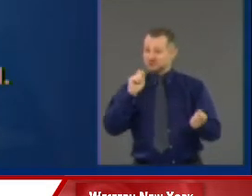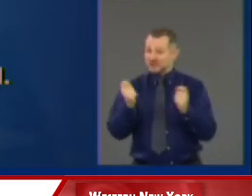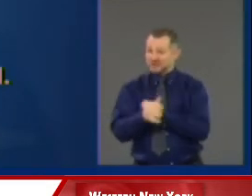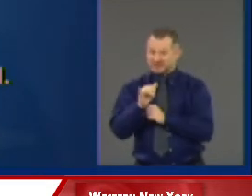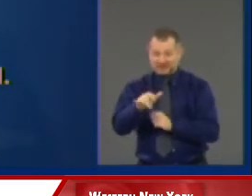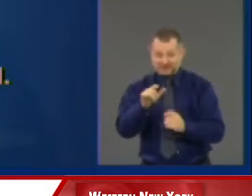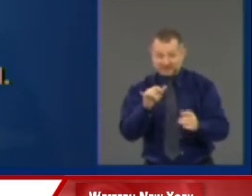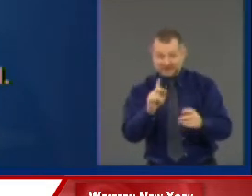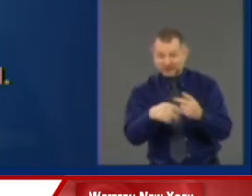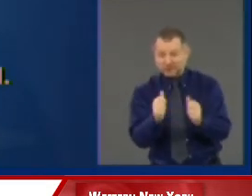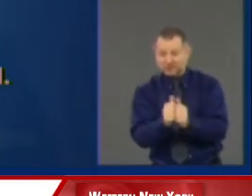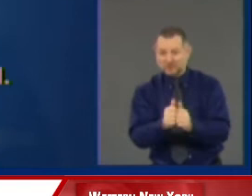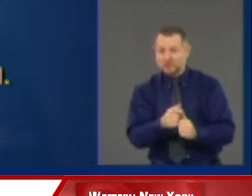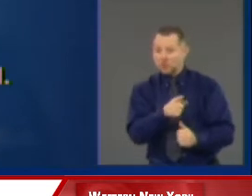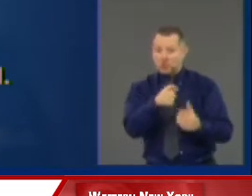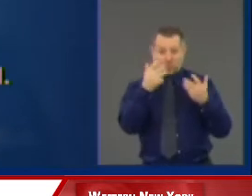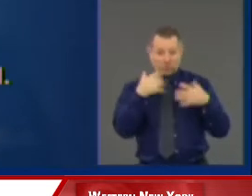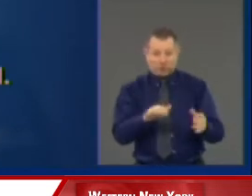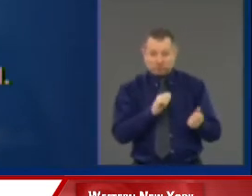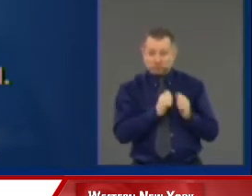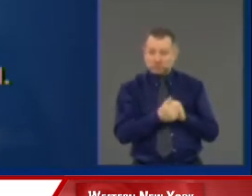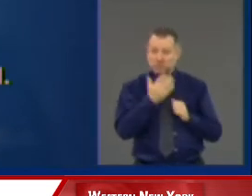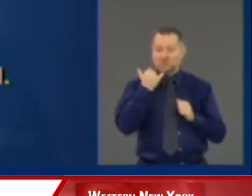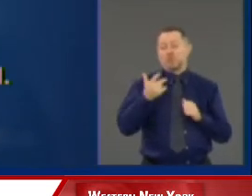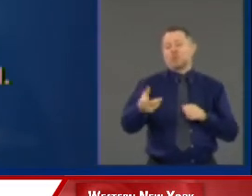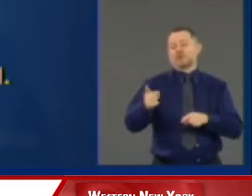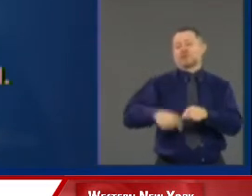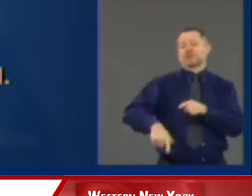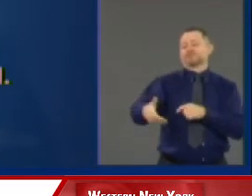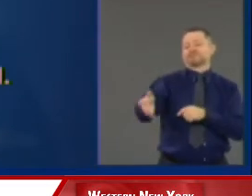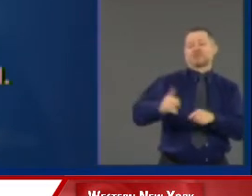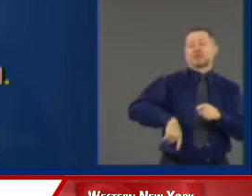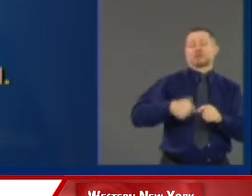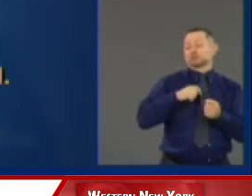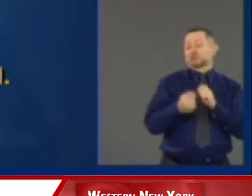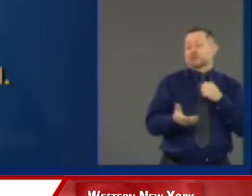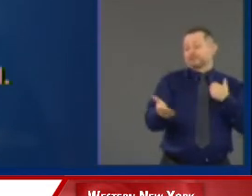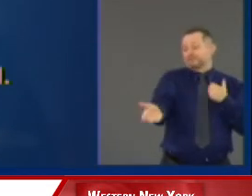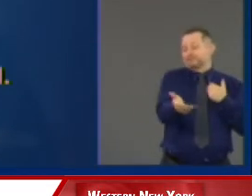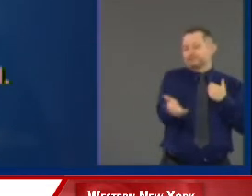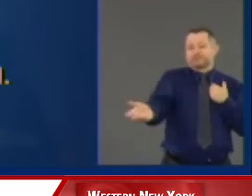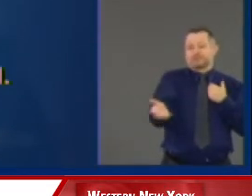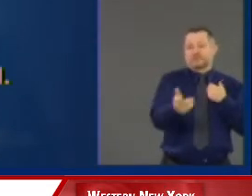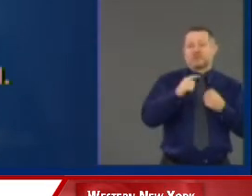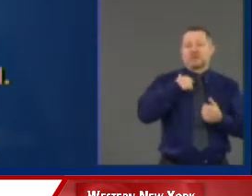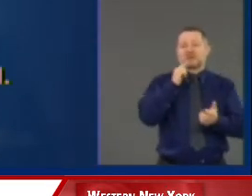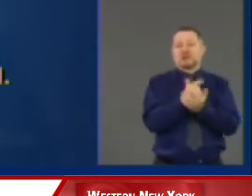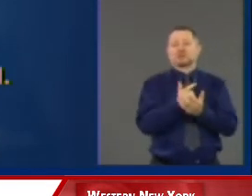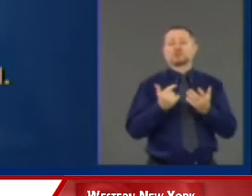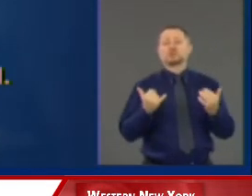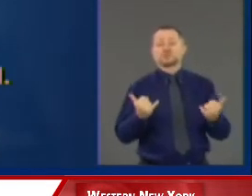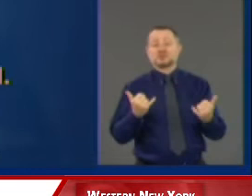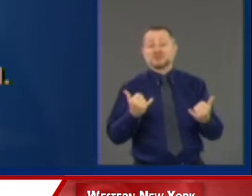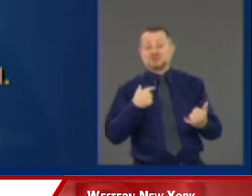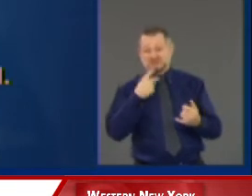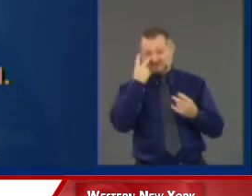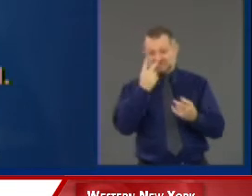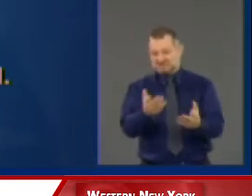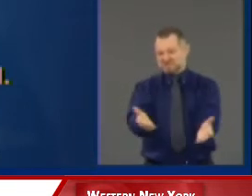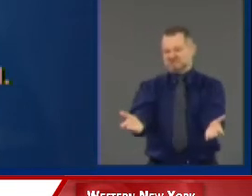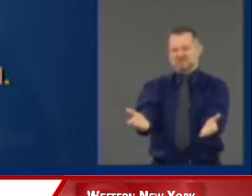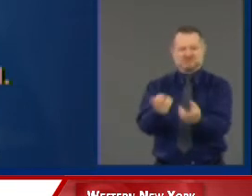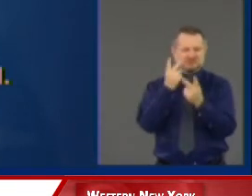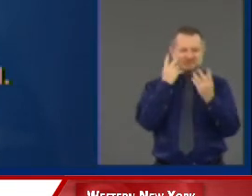progressive change. And you mark my words, they're going to say today, oh, you see, they're criminals.